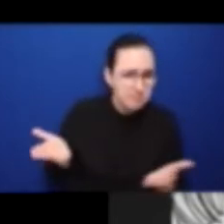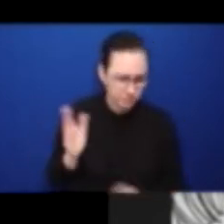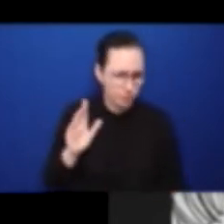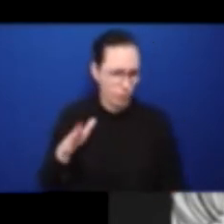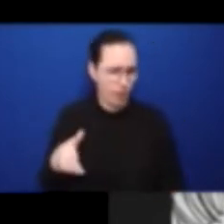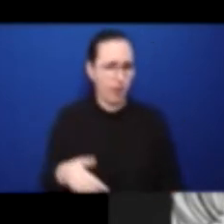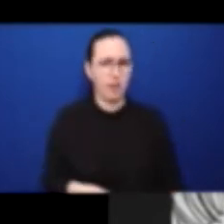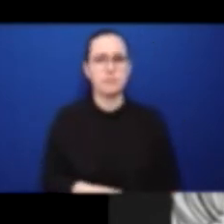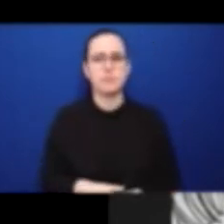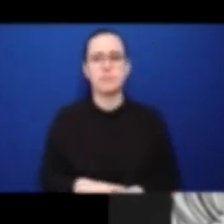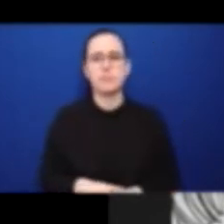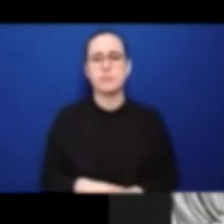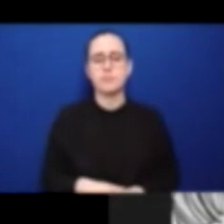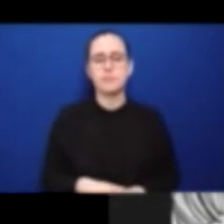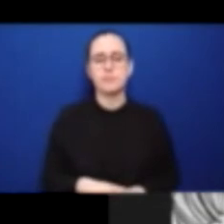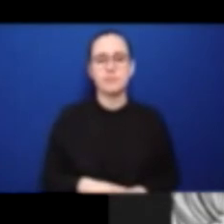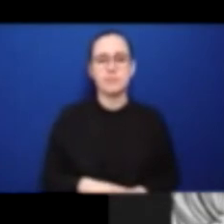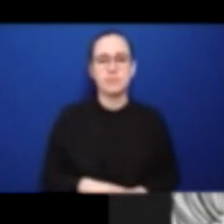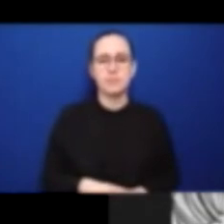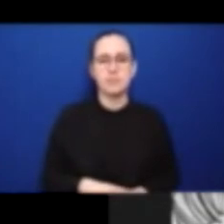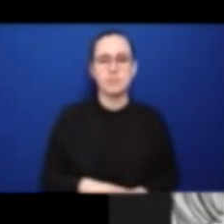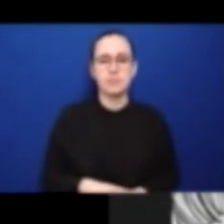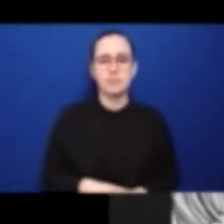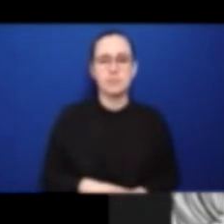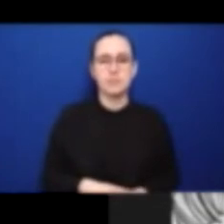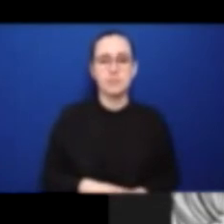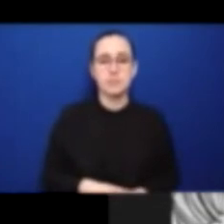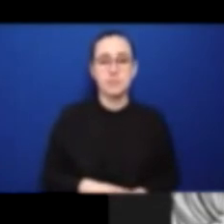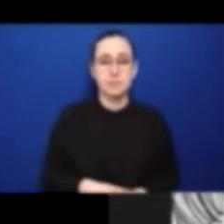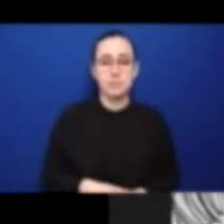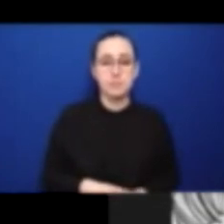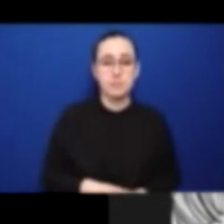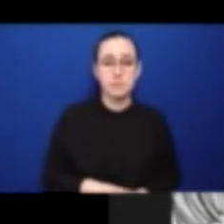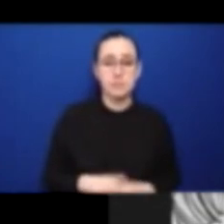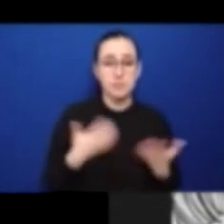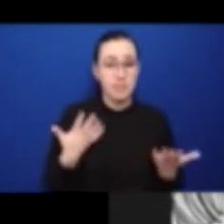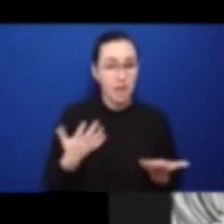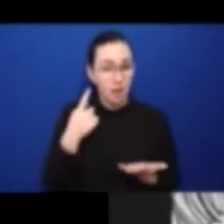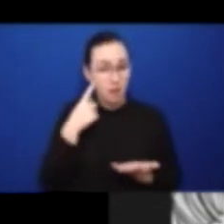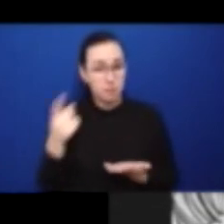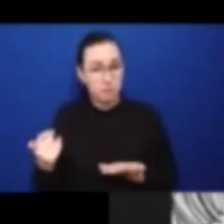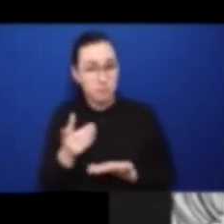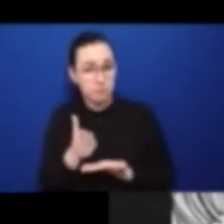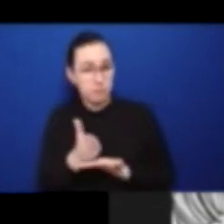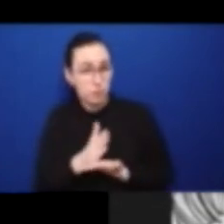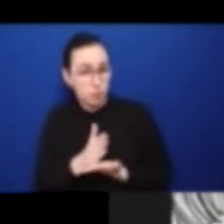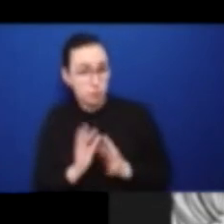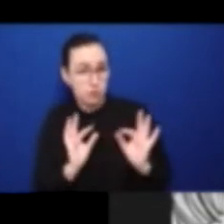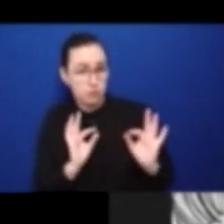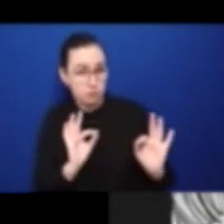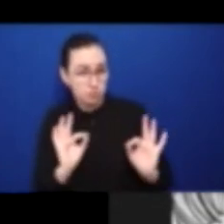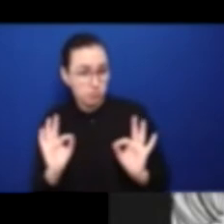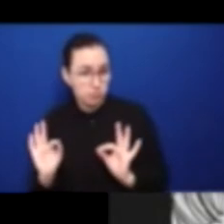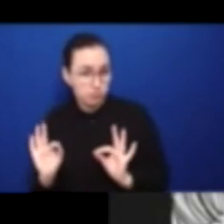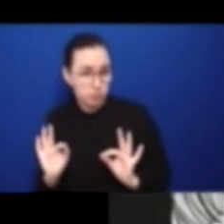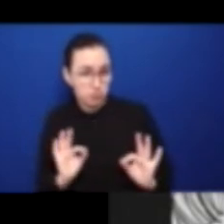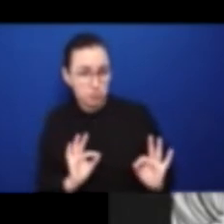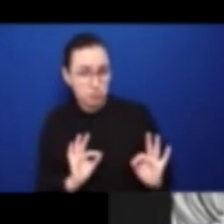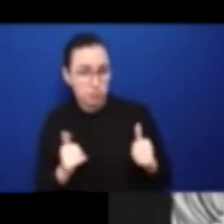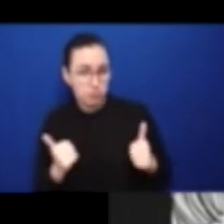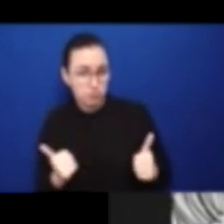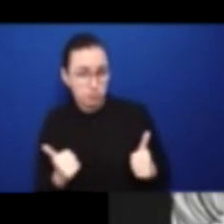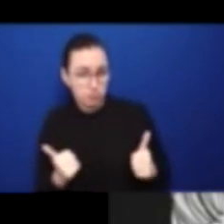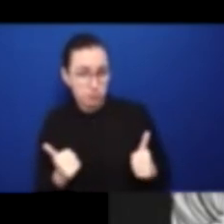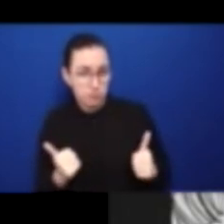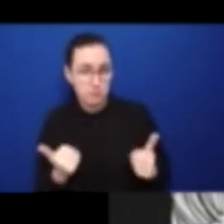Also, I just want to give a quick check with the interpreters to make sure that everything is okay. Quick pause, because I